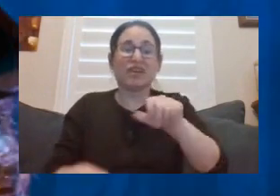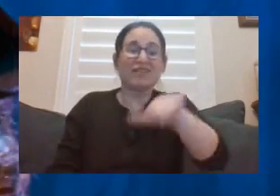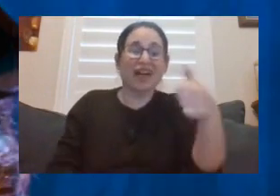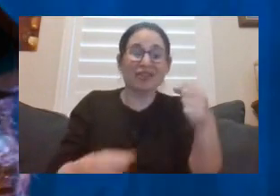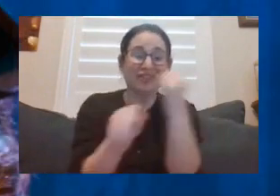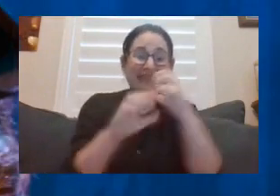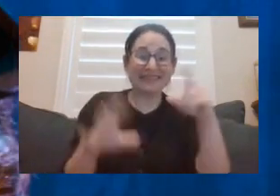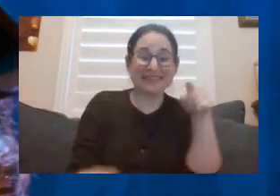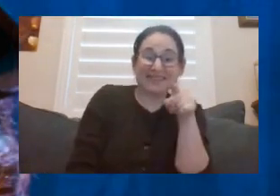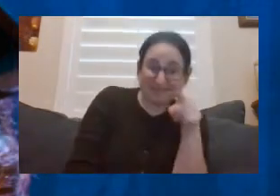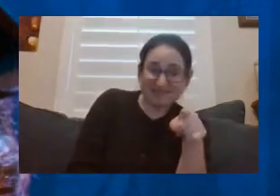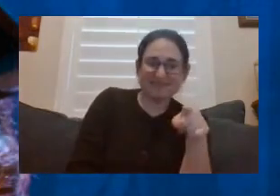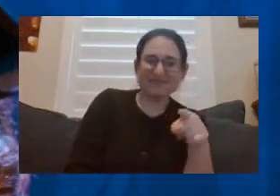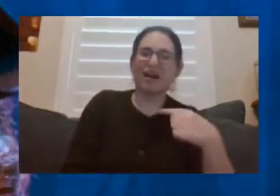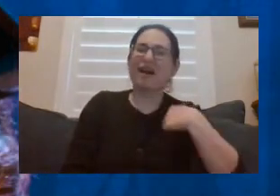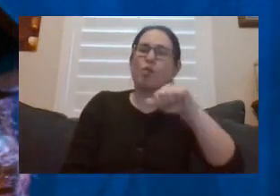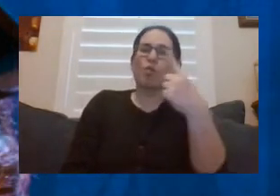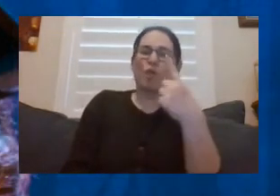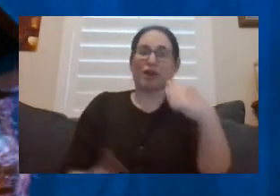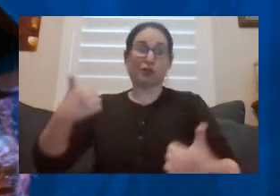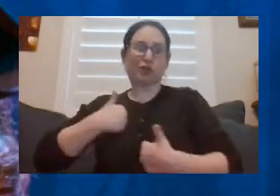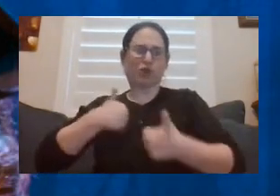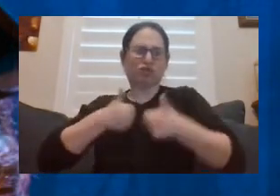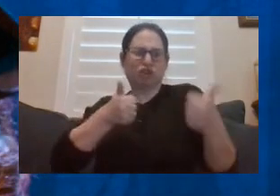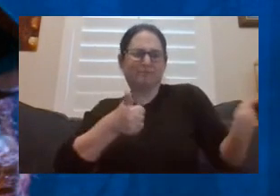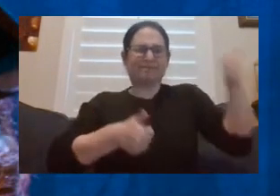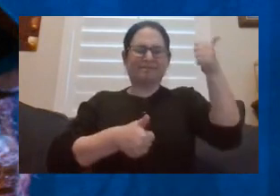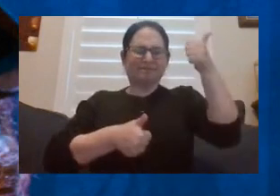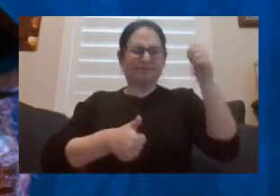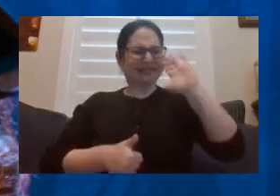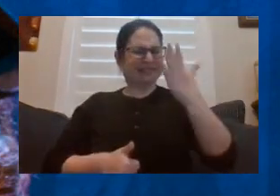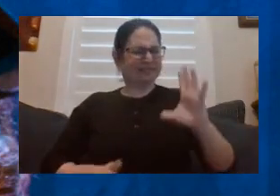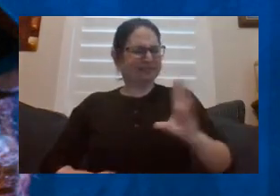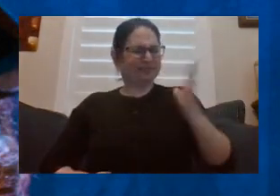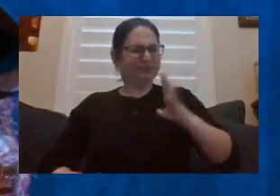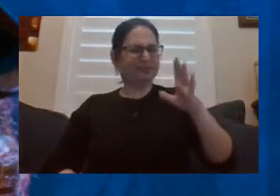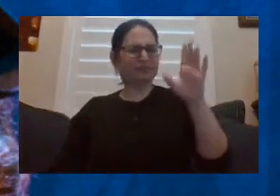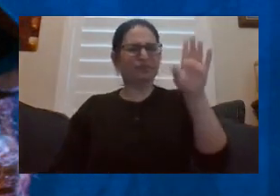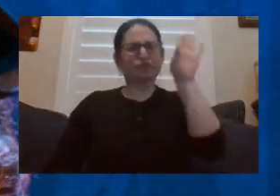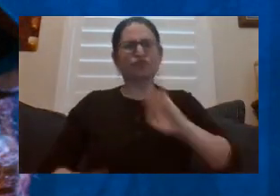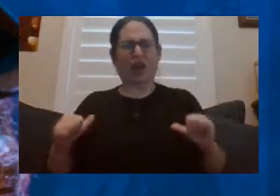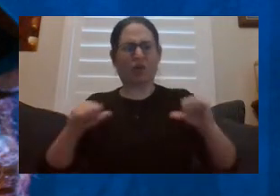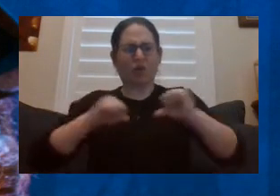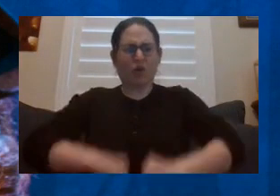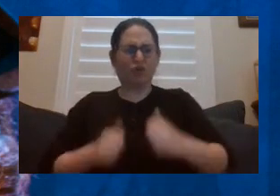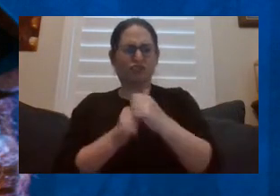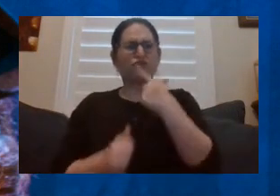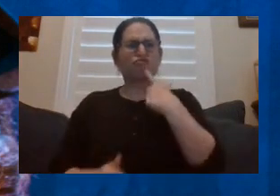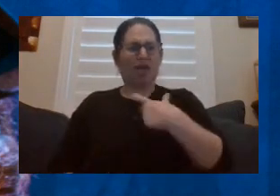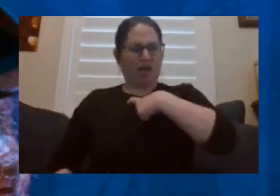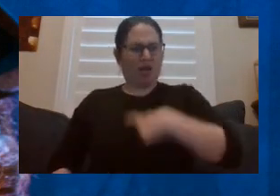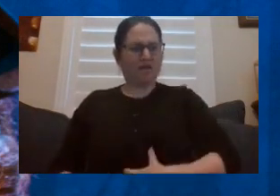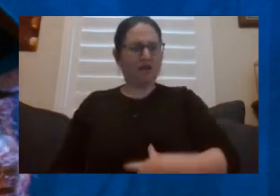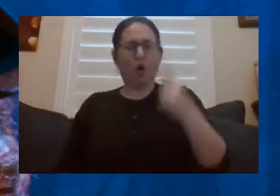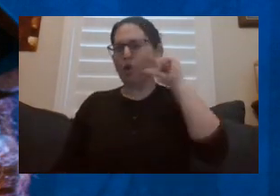Amidst this scene, one soldier stands a bit taller than the rest. He wears a clean brown coat with red facings and gold epaulets